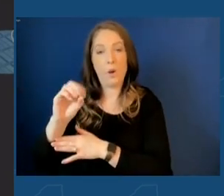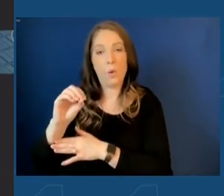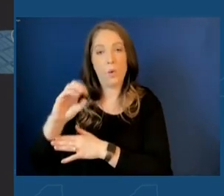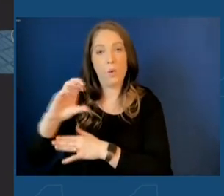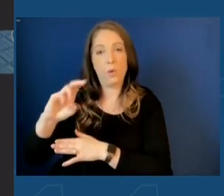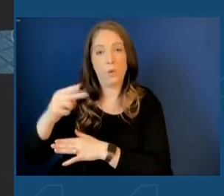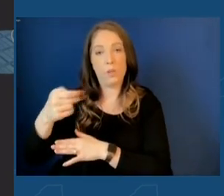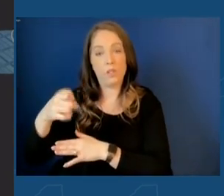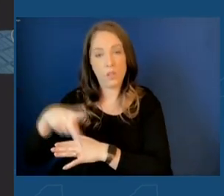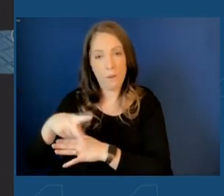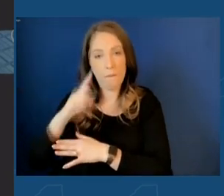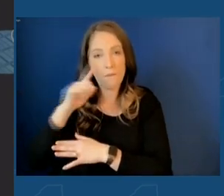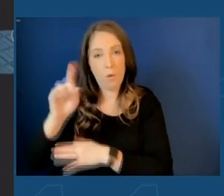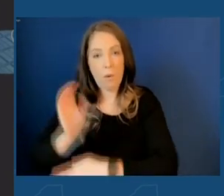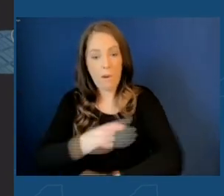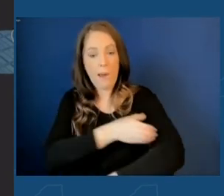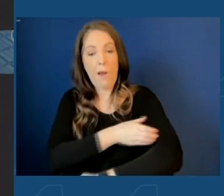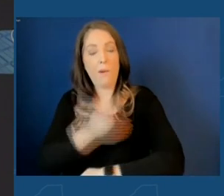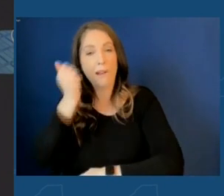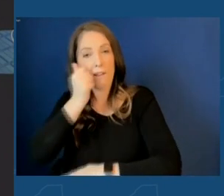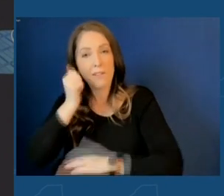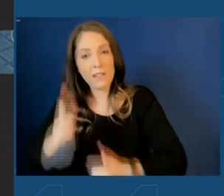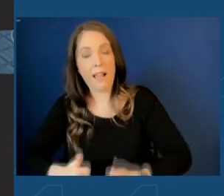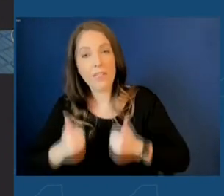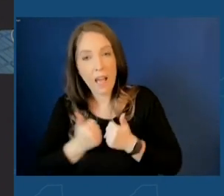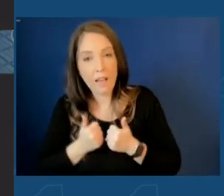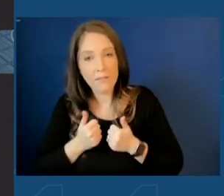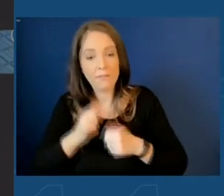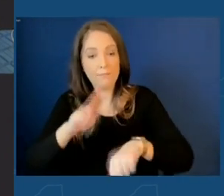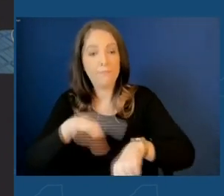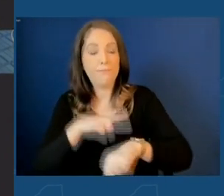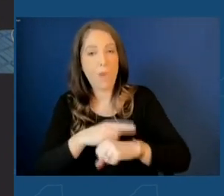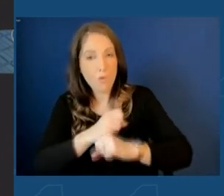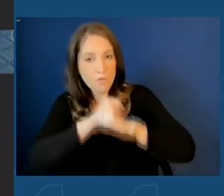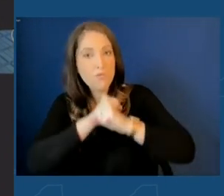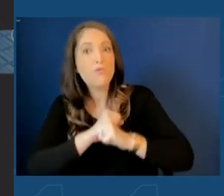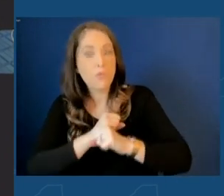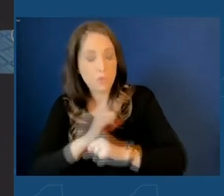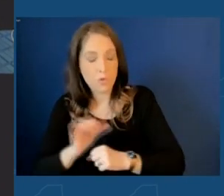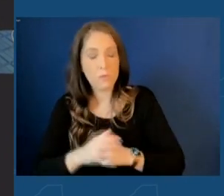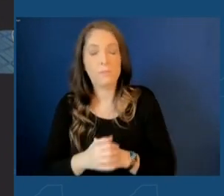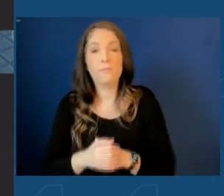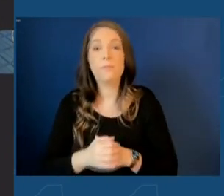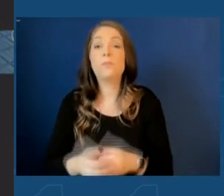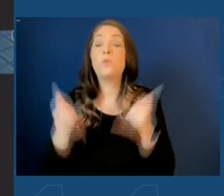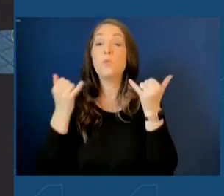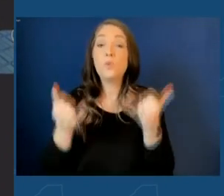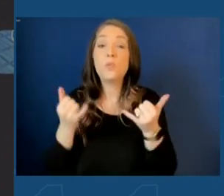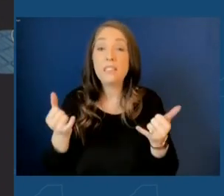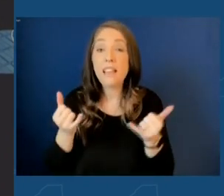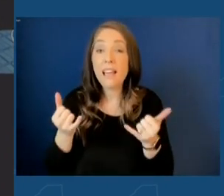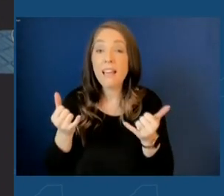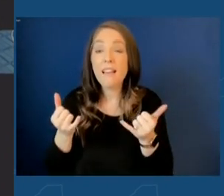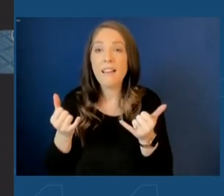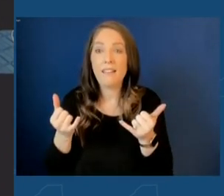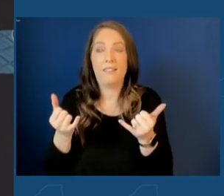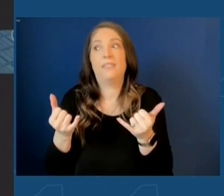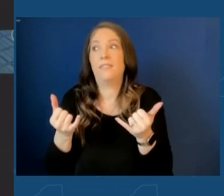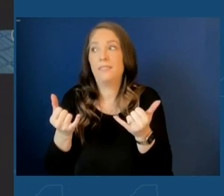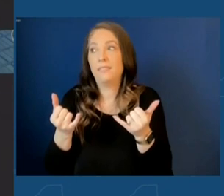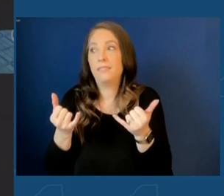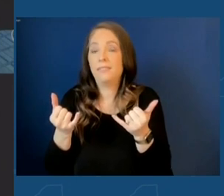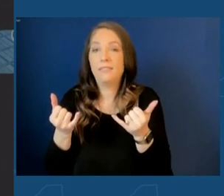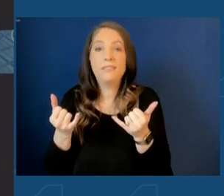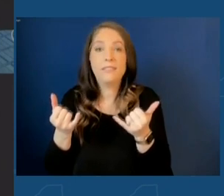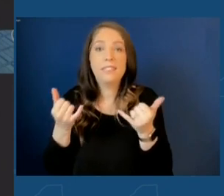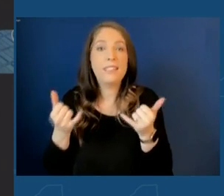success, and our national security. So today, it's almost an understatement to say